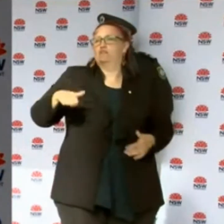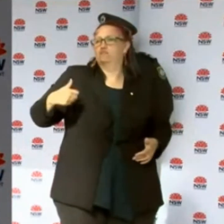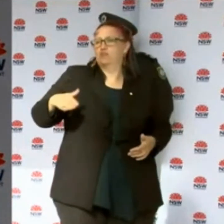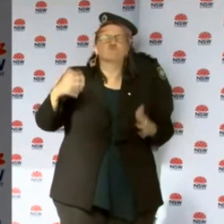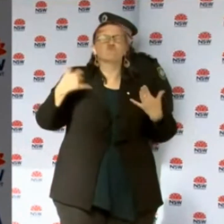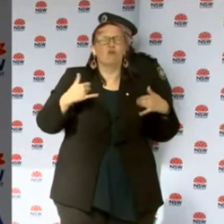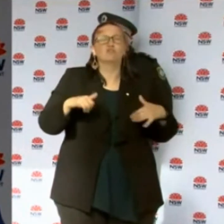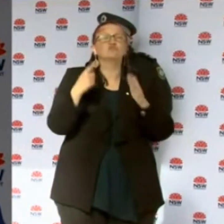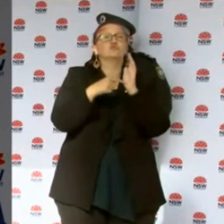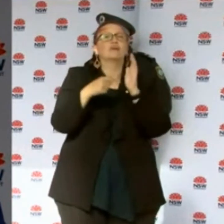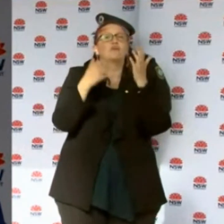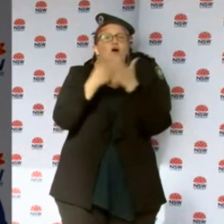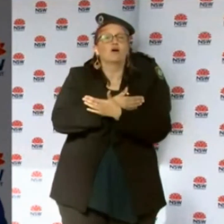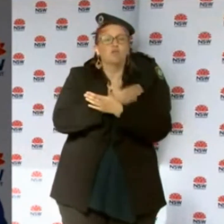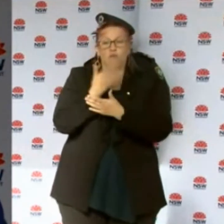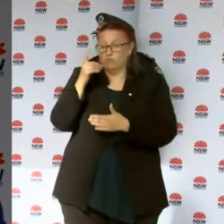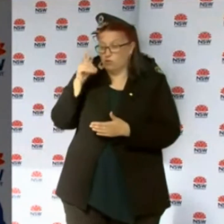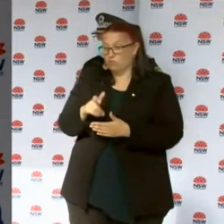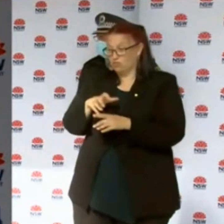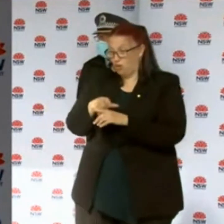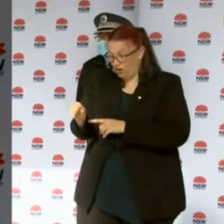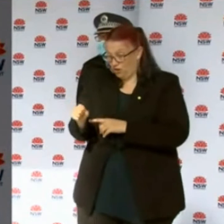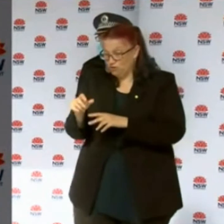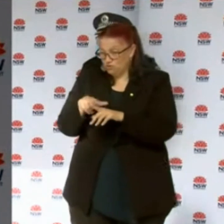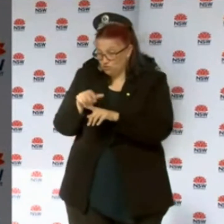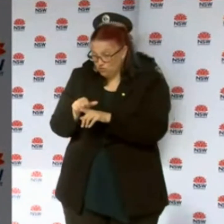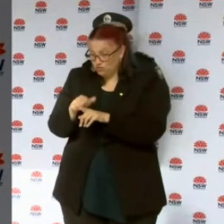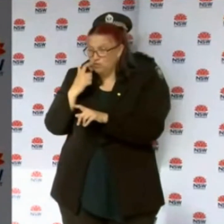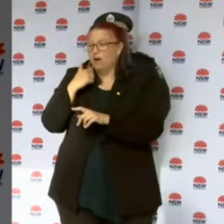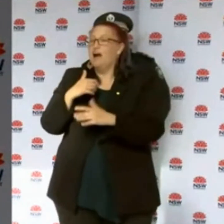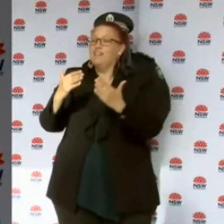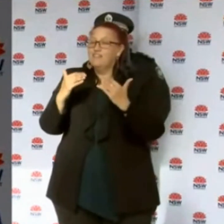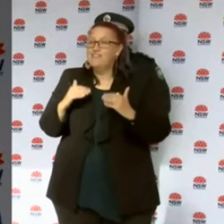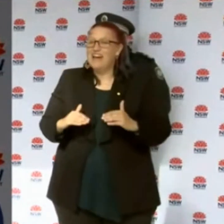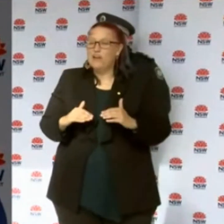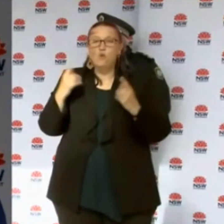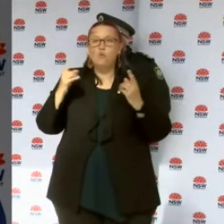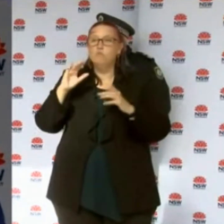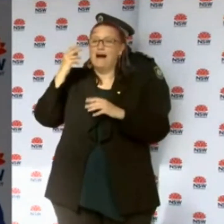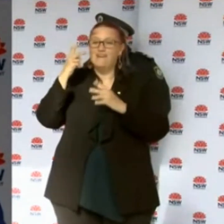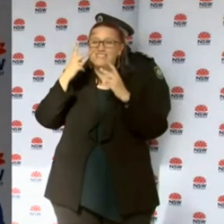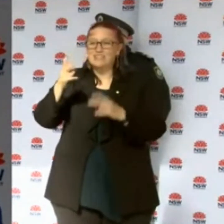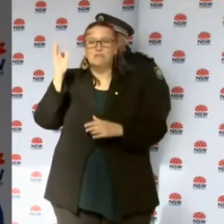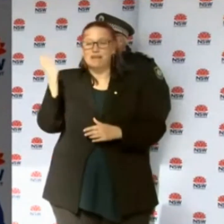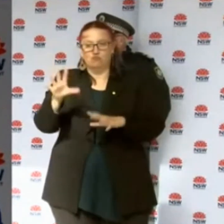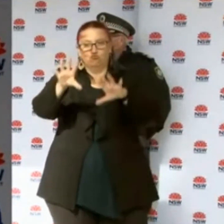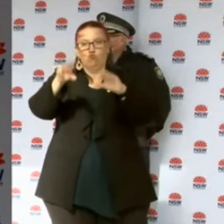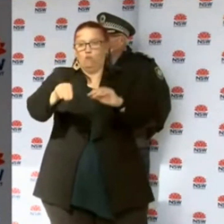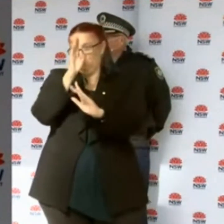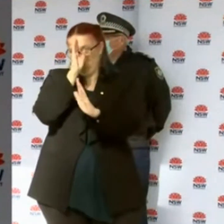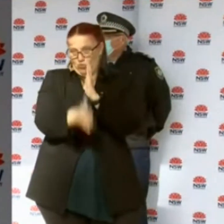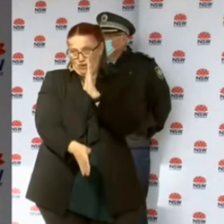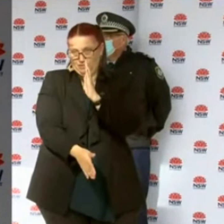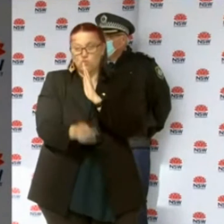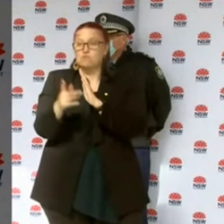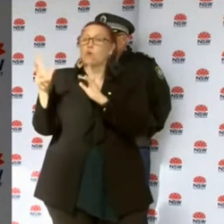Sorry, the Tuesday night when she was diagnosed to then prevent anyone who'd been at that venue because we immediately do